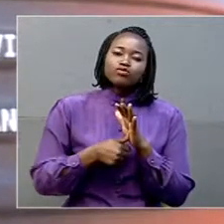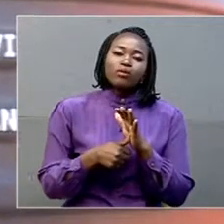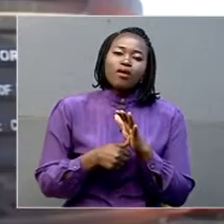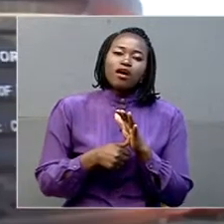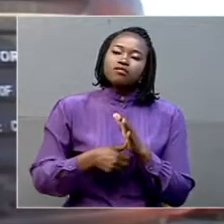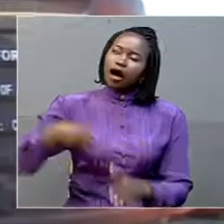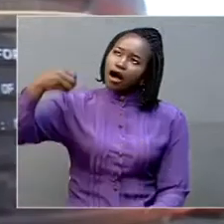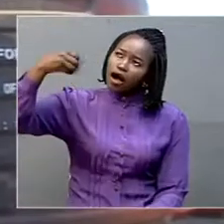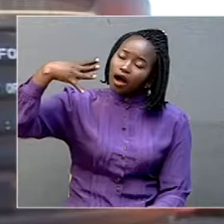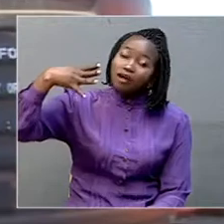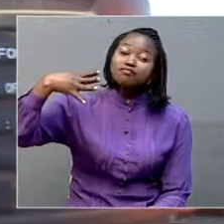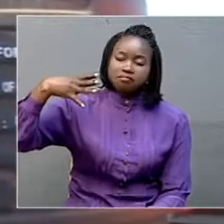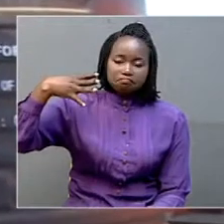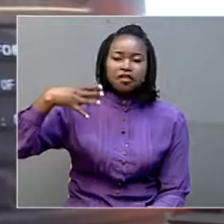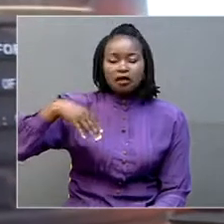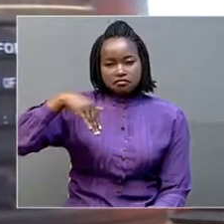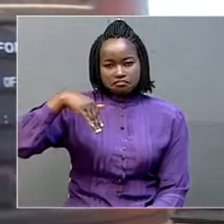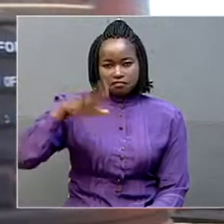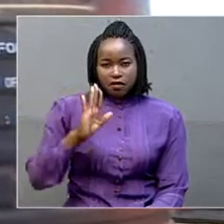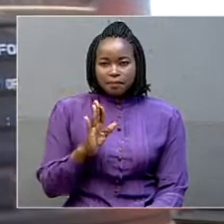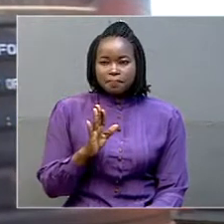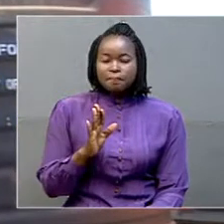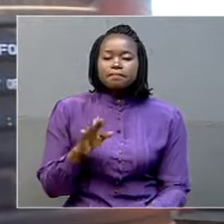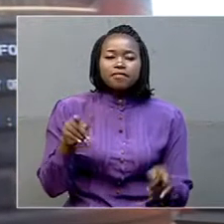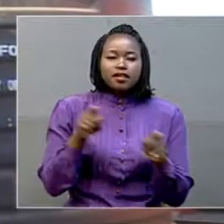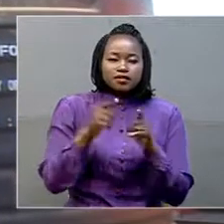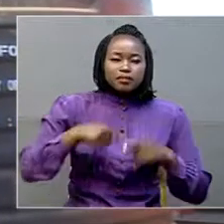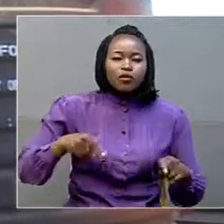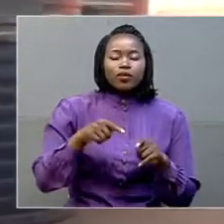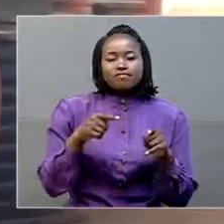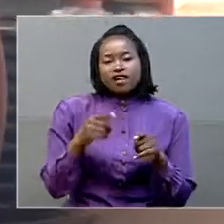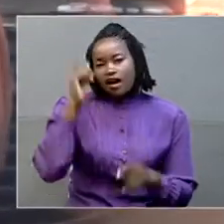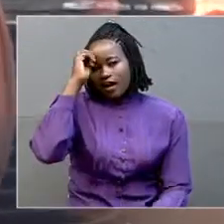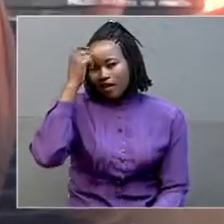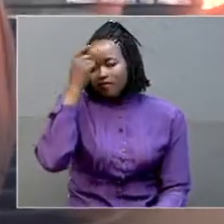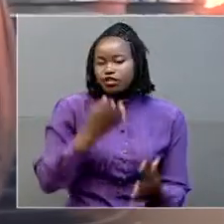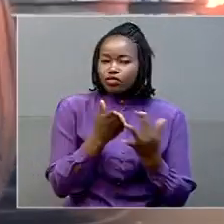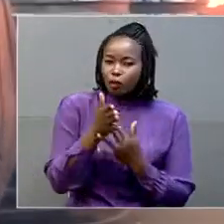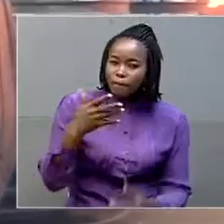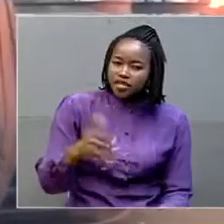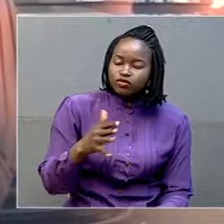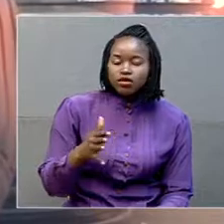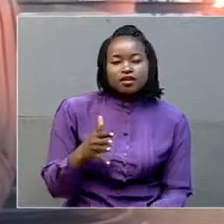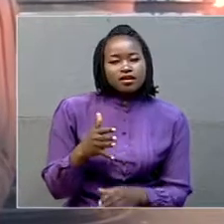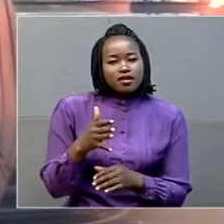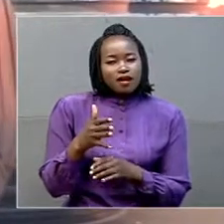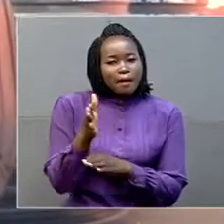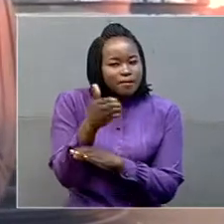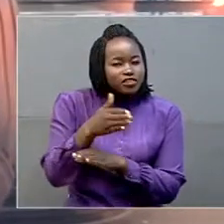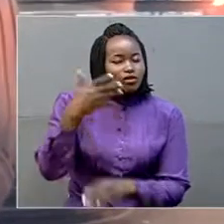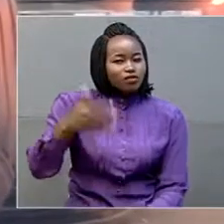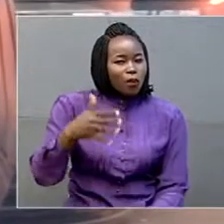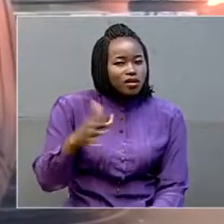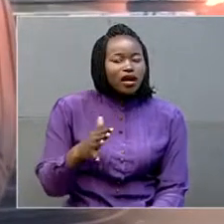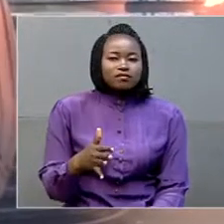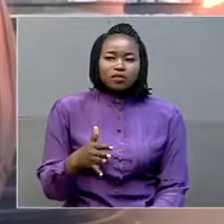Particularly, we have constructed, I mean the government and through the Minister of Water, we have constructed